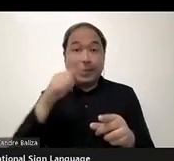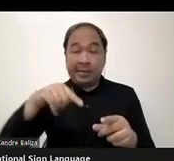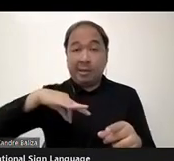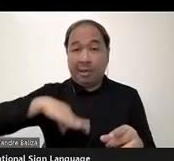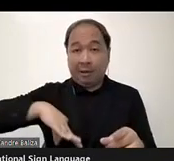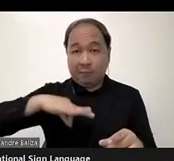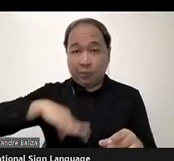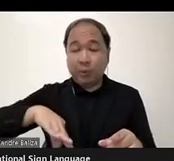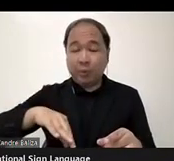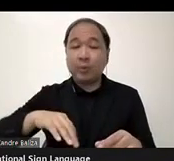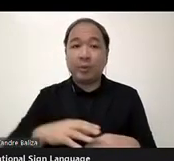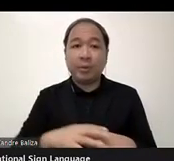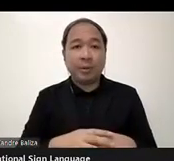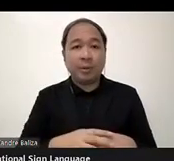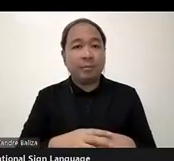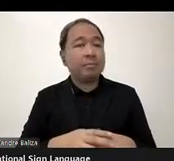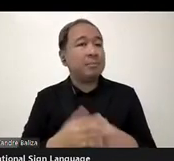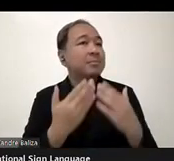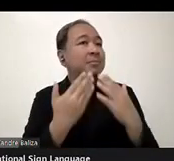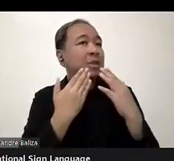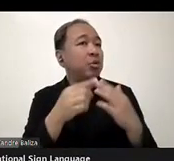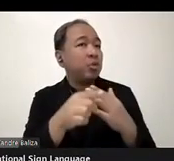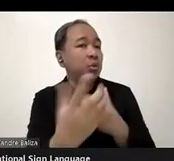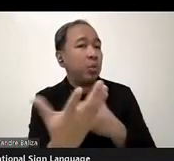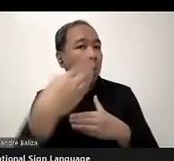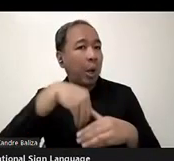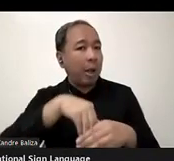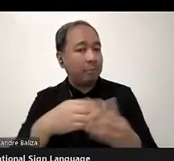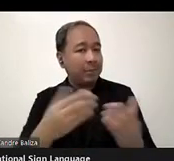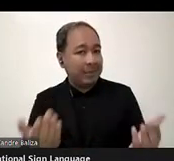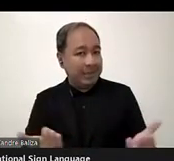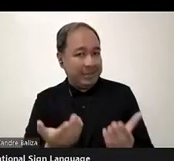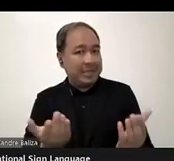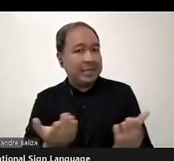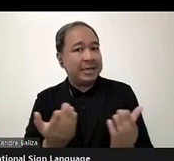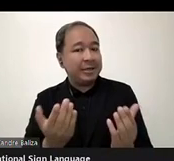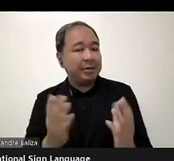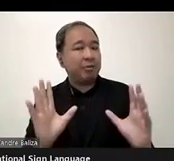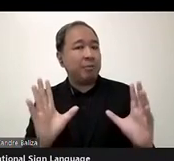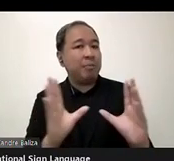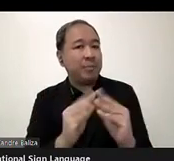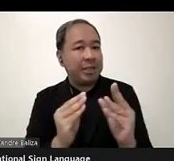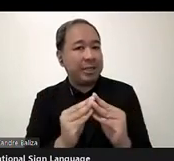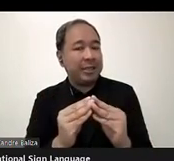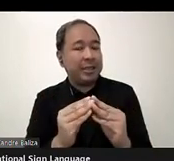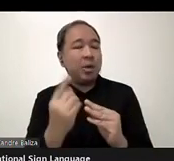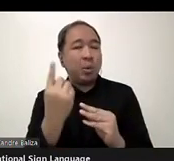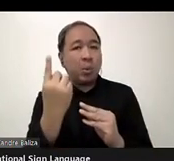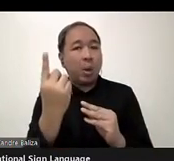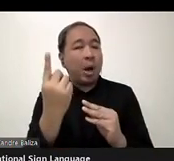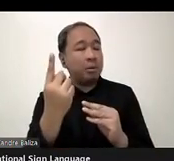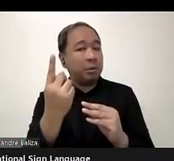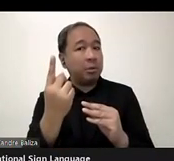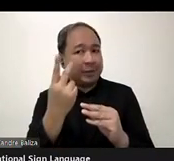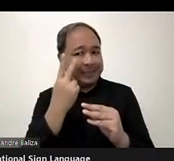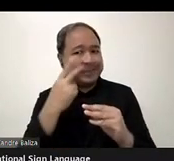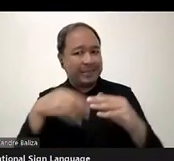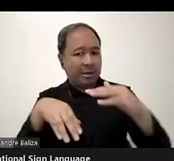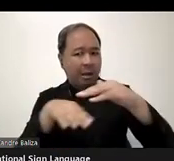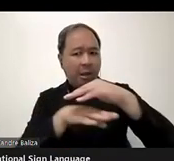appreciate you coming to this session. One of the underlying thing that I would want to